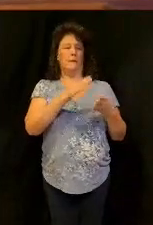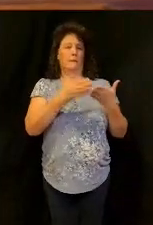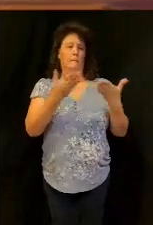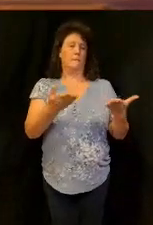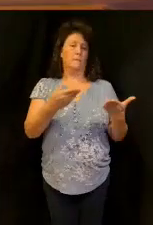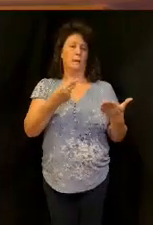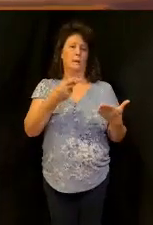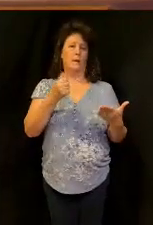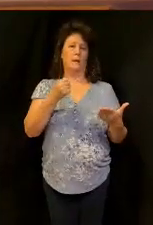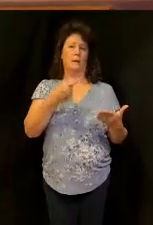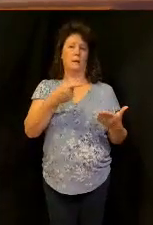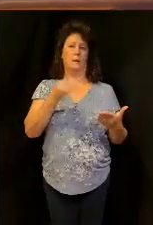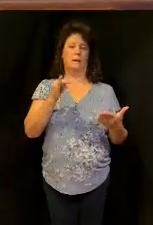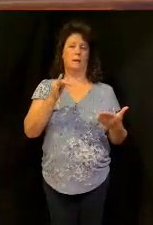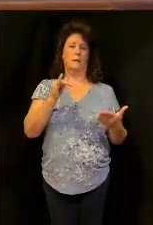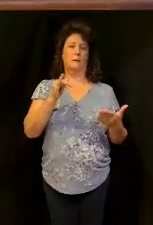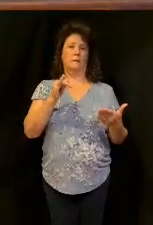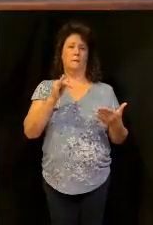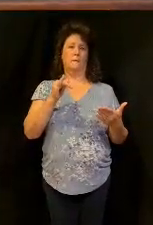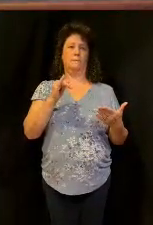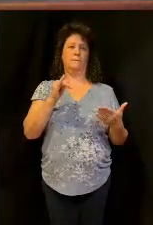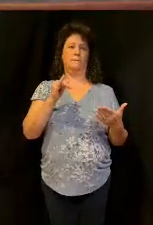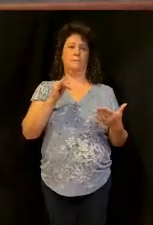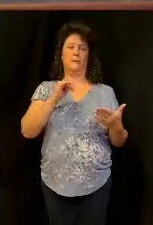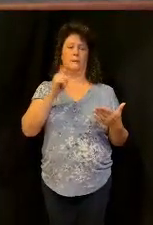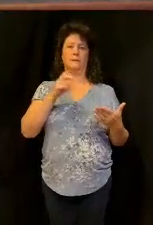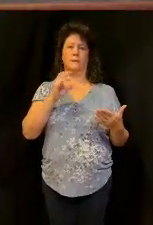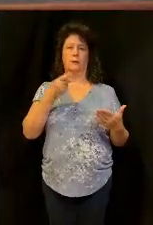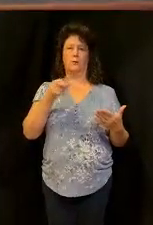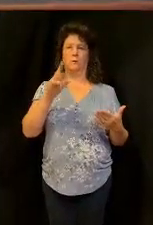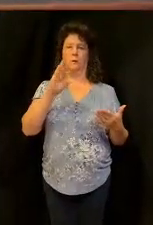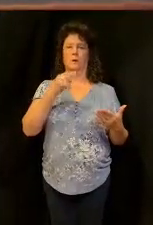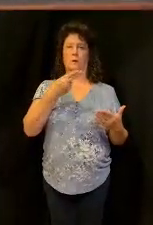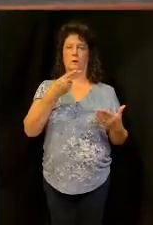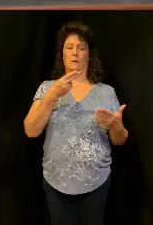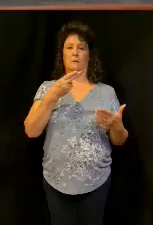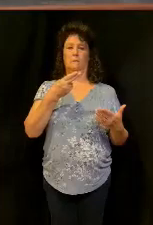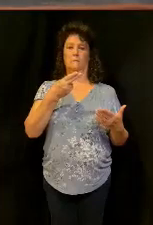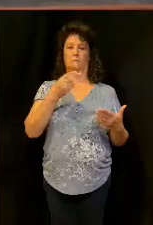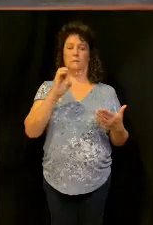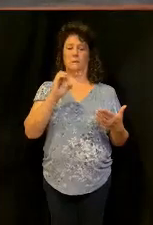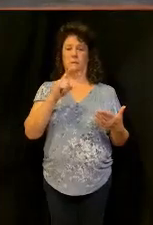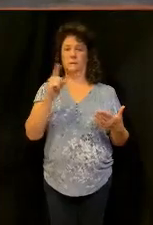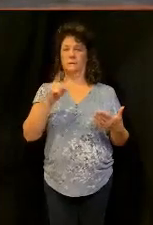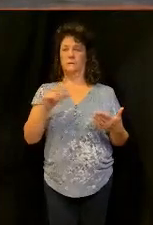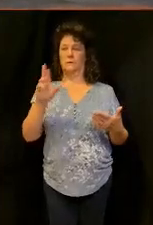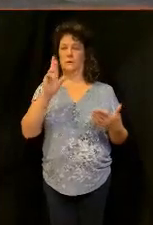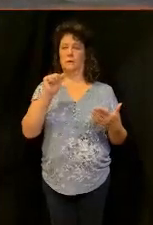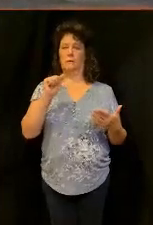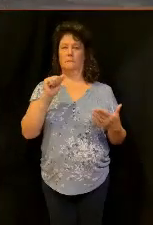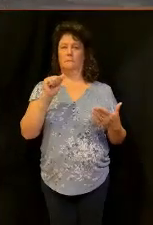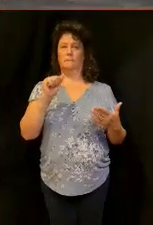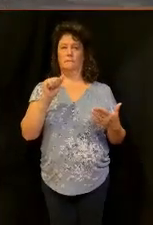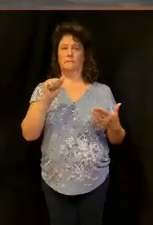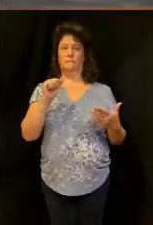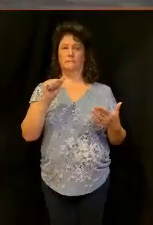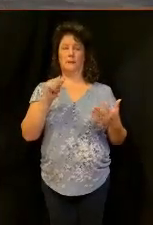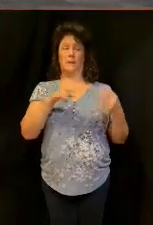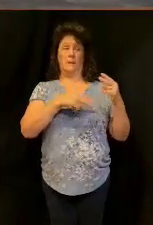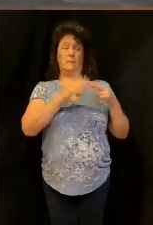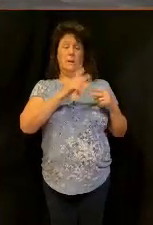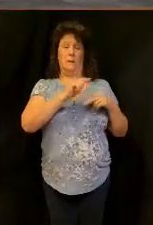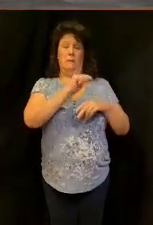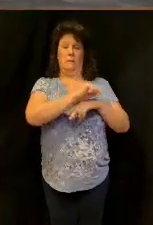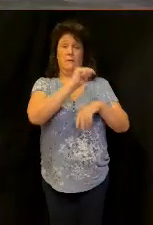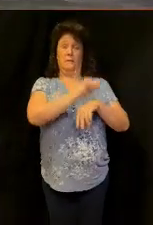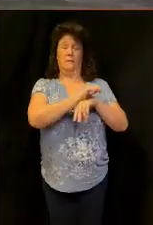Haggai is a contemporary of Zechariah, he's a contemporary of Ezra, and they're building, they had been building the temple, remember now